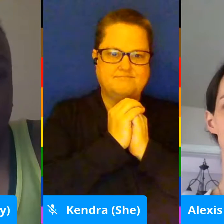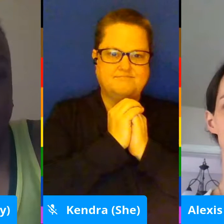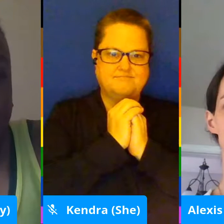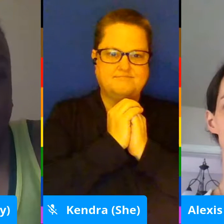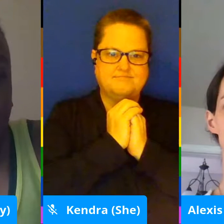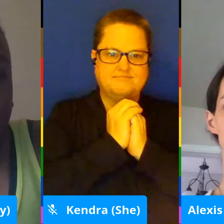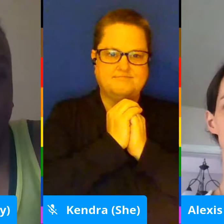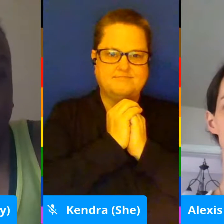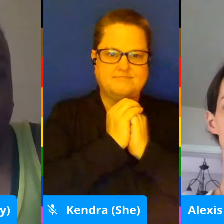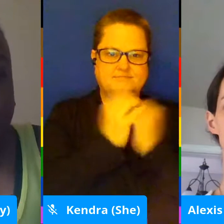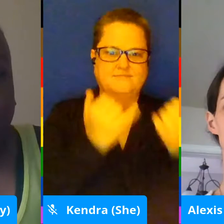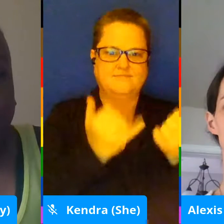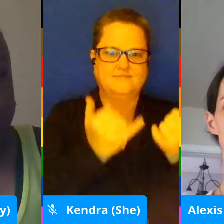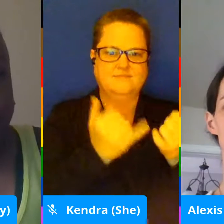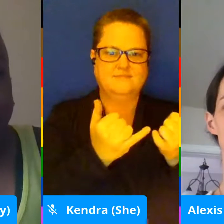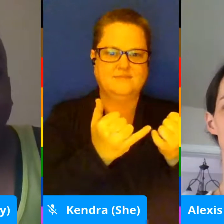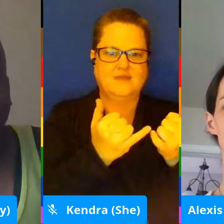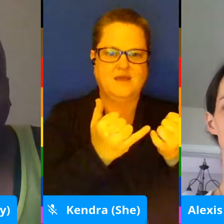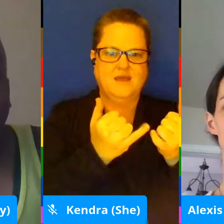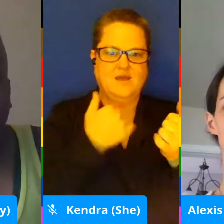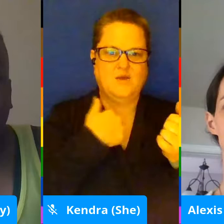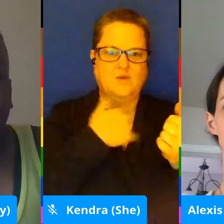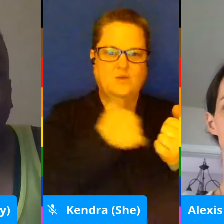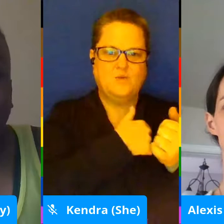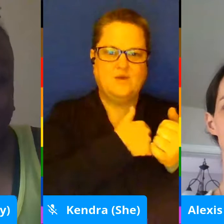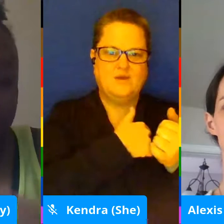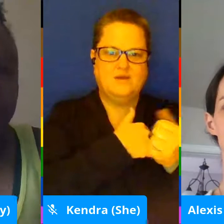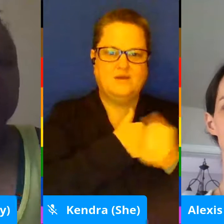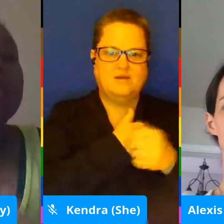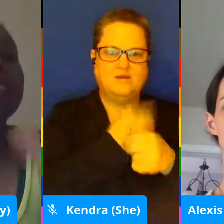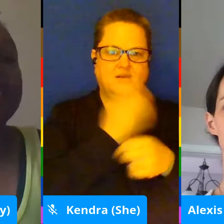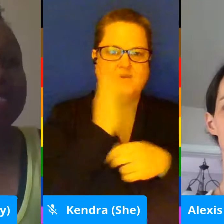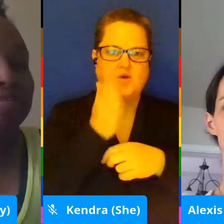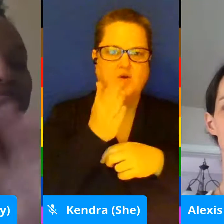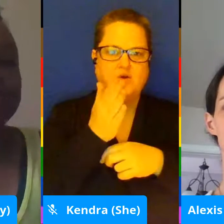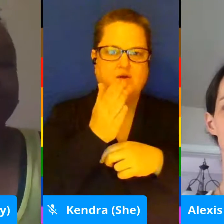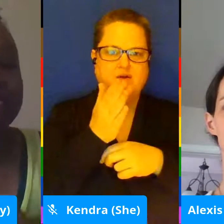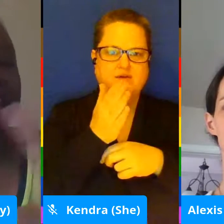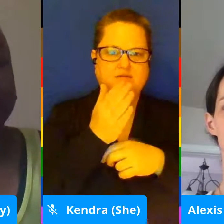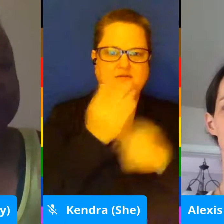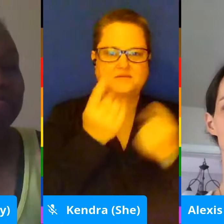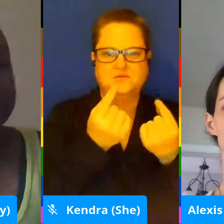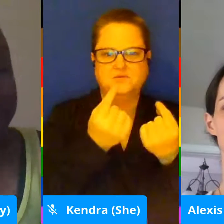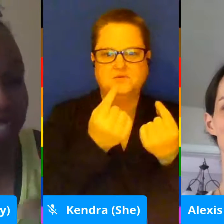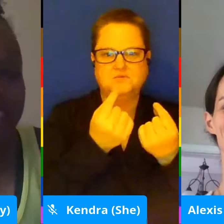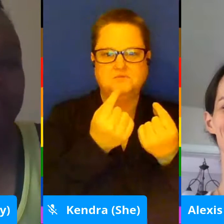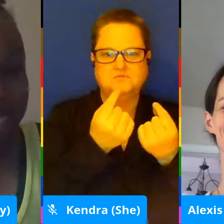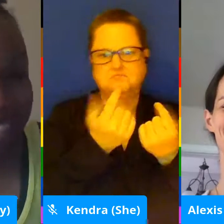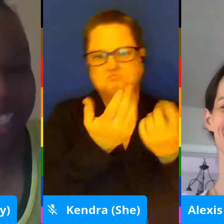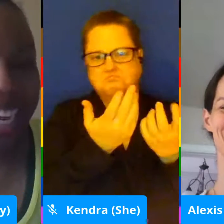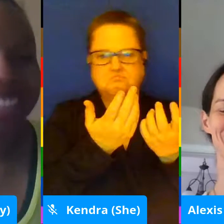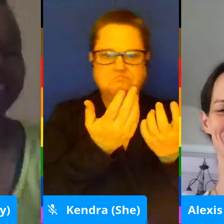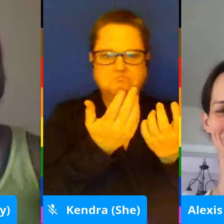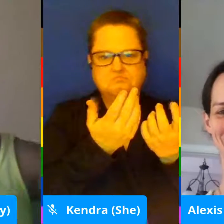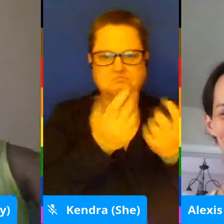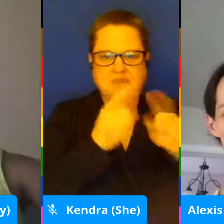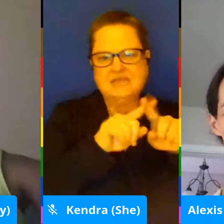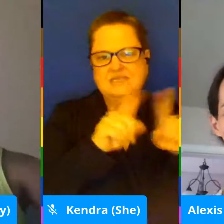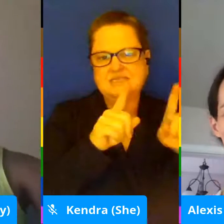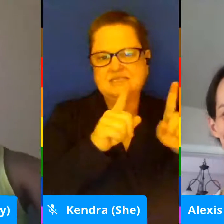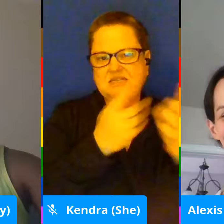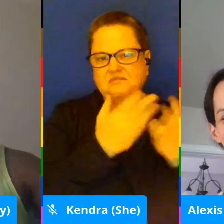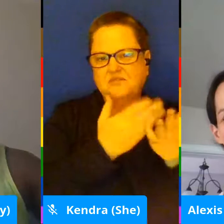Today we're going to be, we're going to do a little thing that's different today.